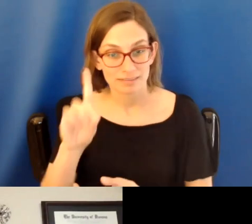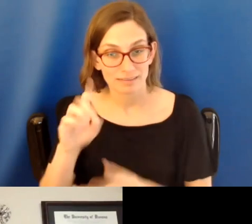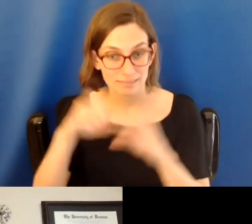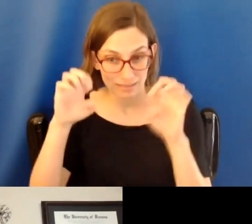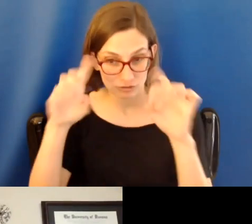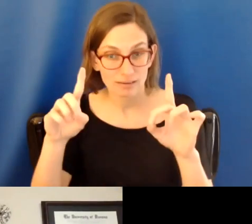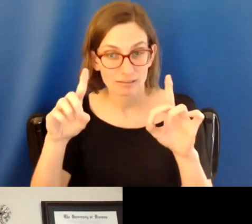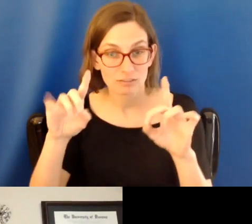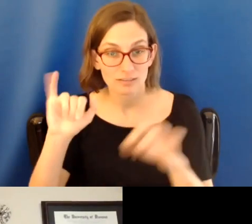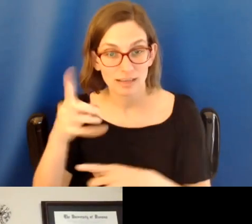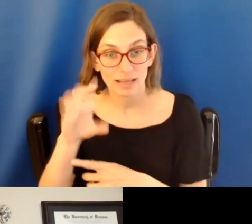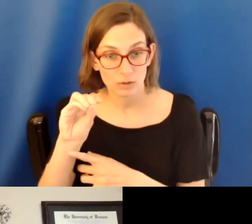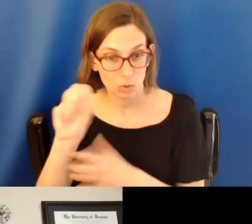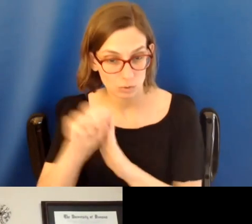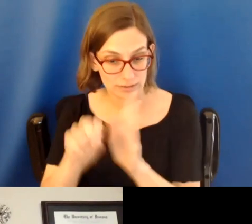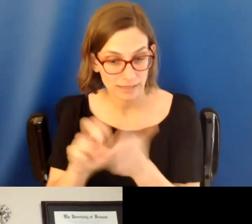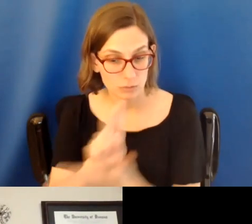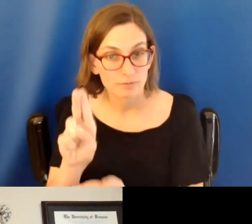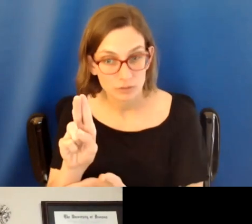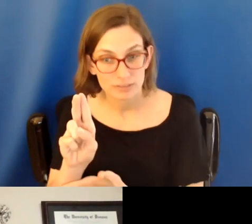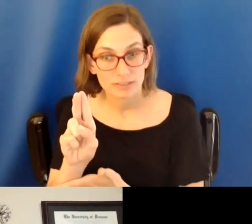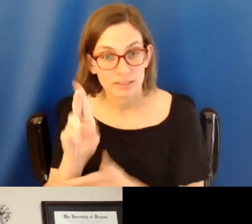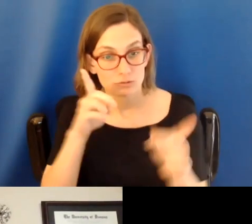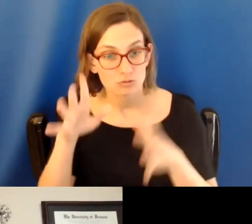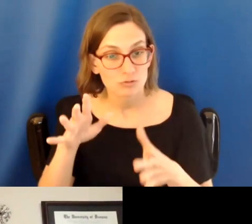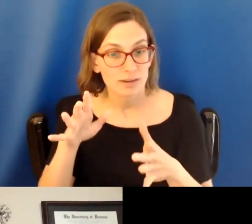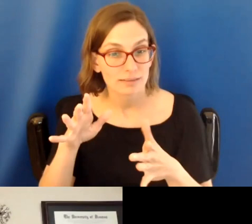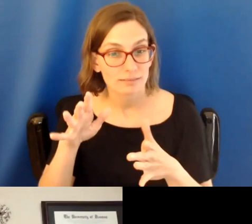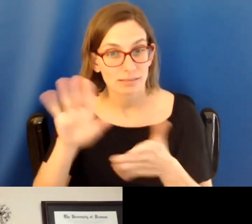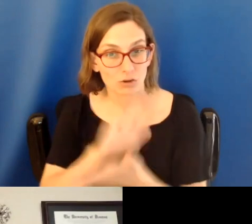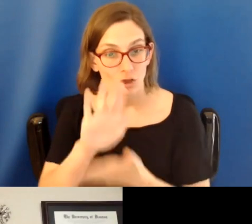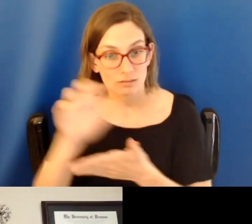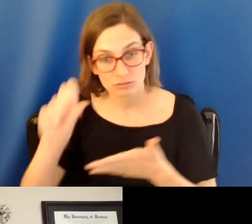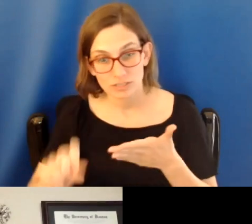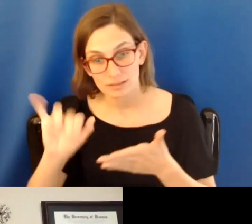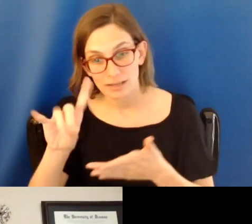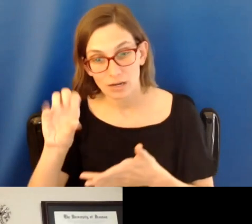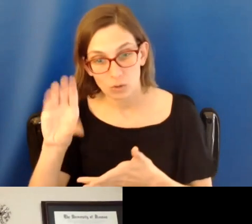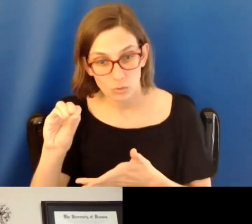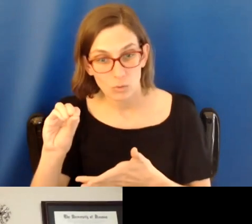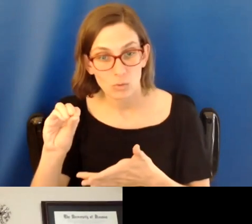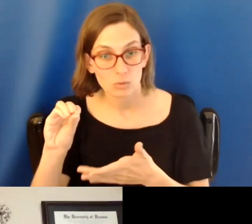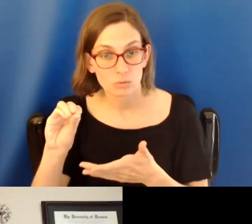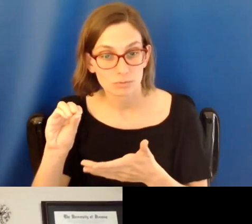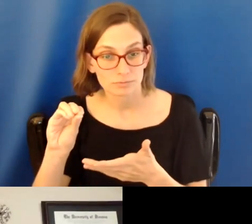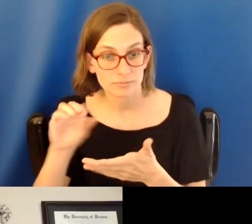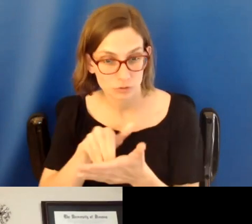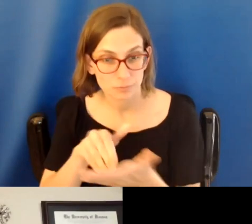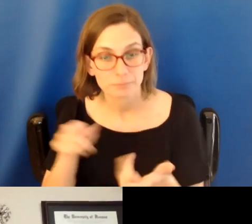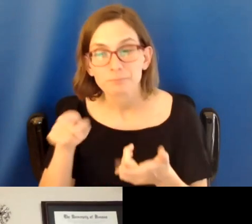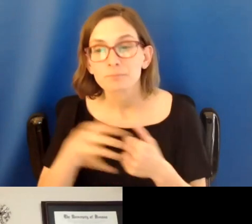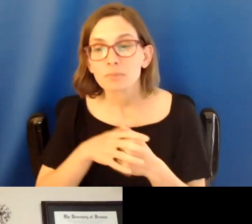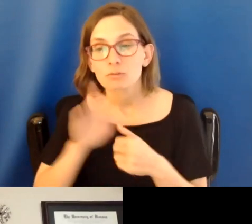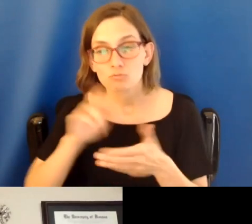State University. And she is the director of the College of Southern Idaho's Blaine County Center. Her research